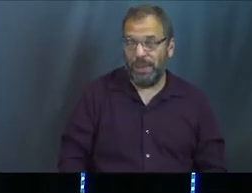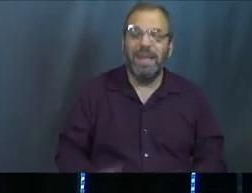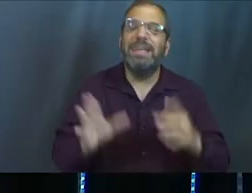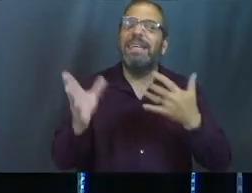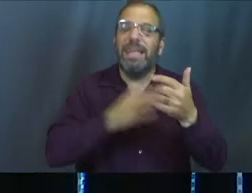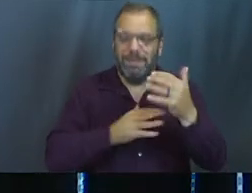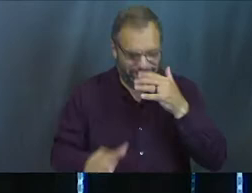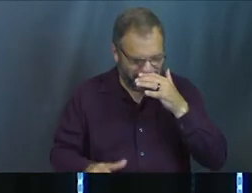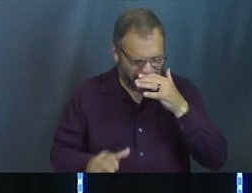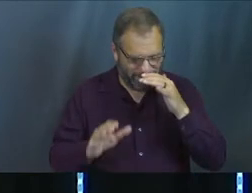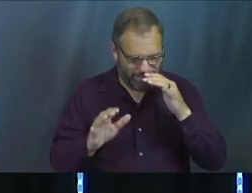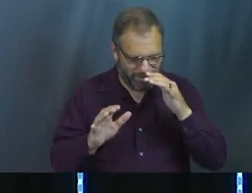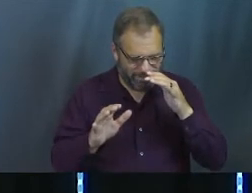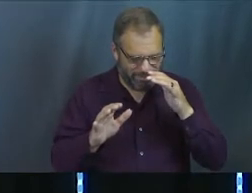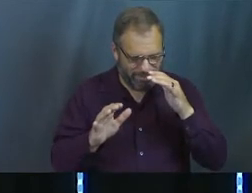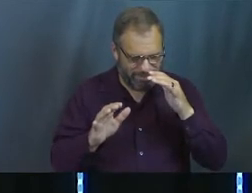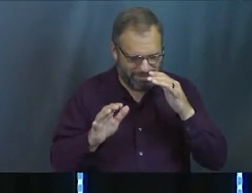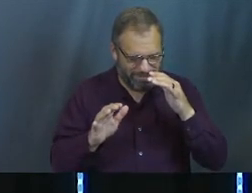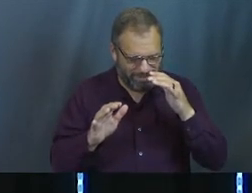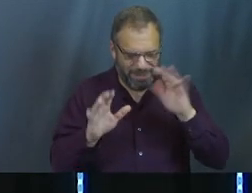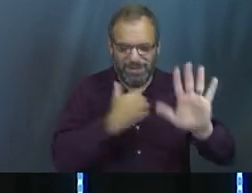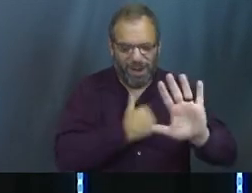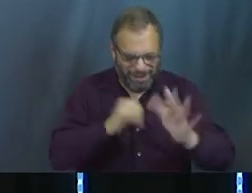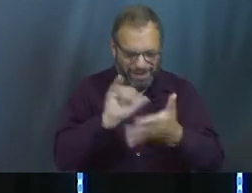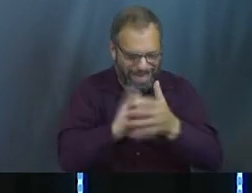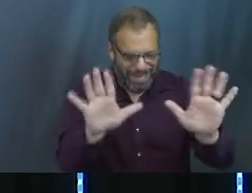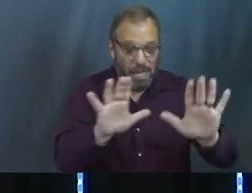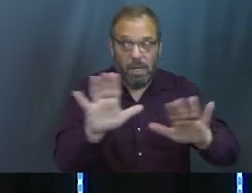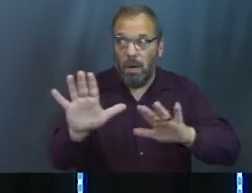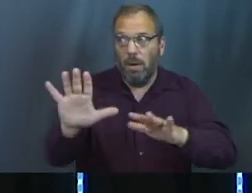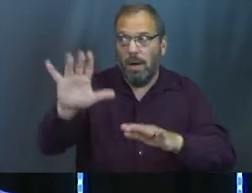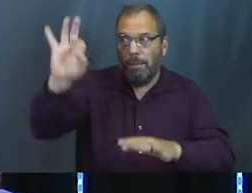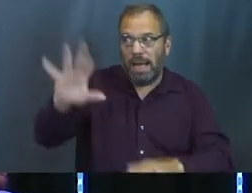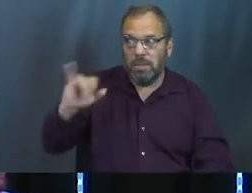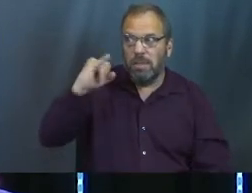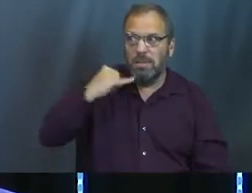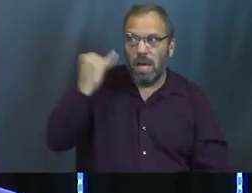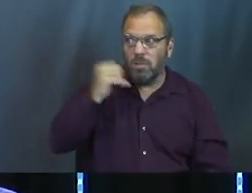But that was, sorry, excuse me. Don't fire me, Josh.